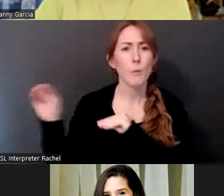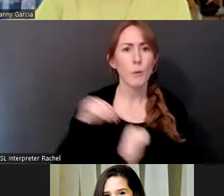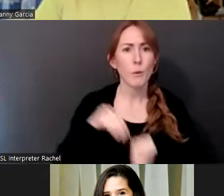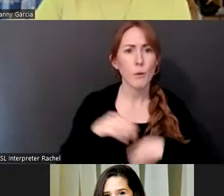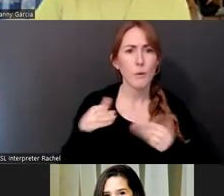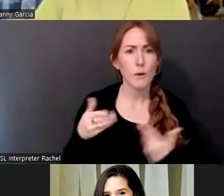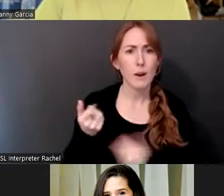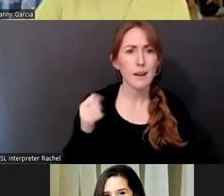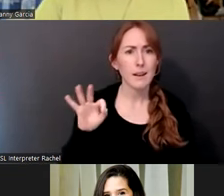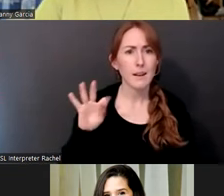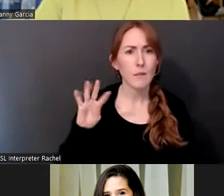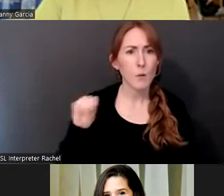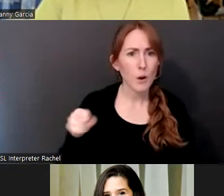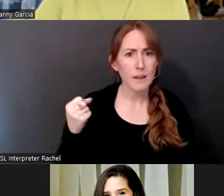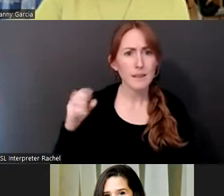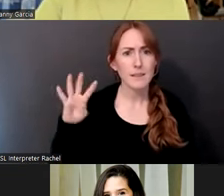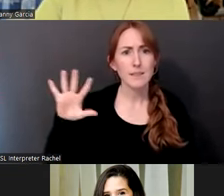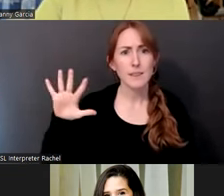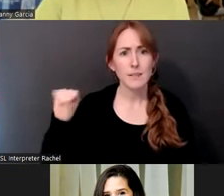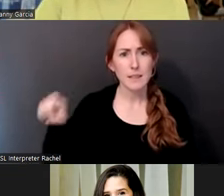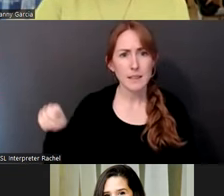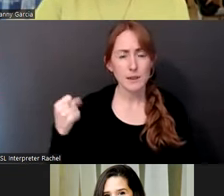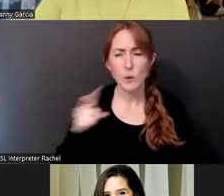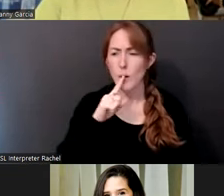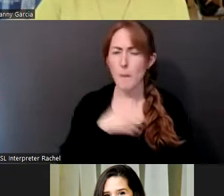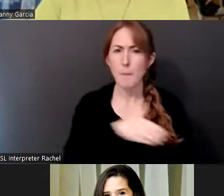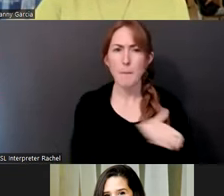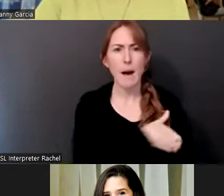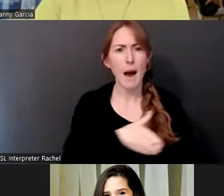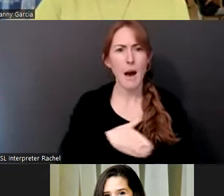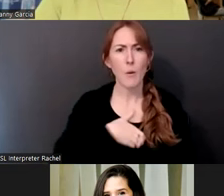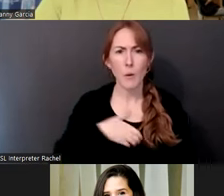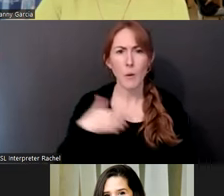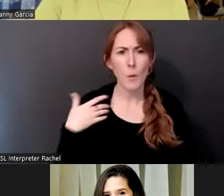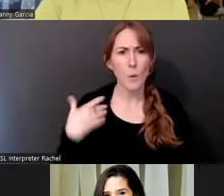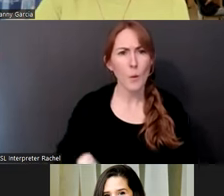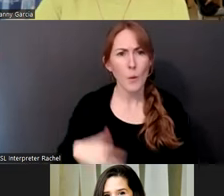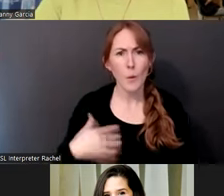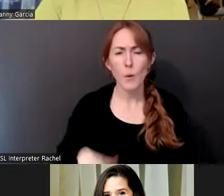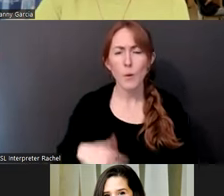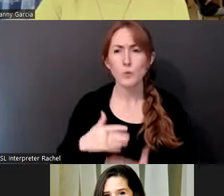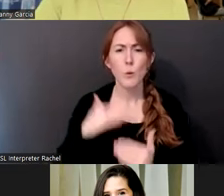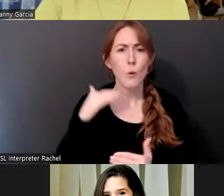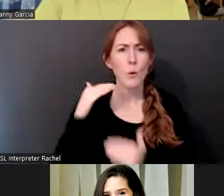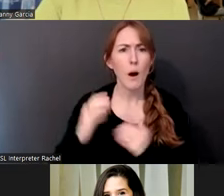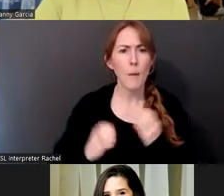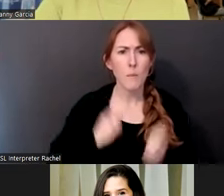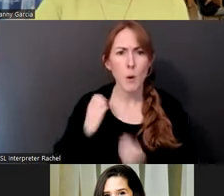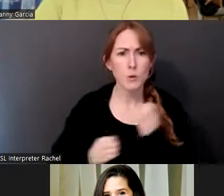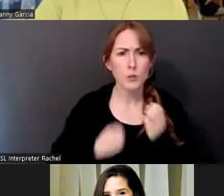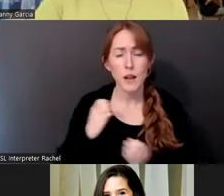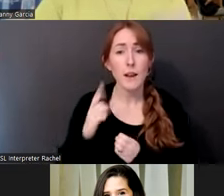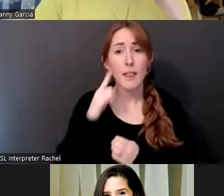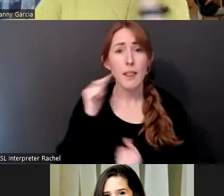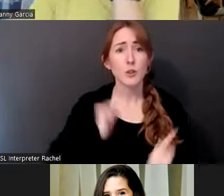because of the collectivity and the emotion that was in the room. And the whole, the stage was no longer the theater. The whole theater was the